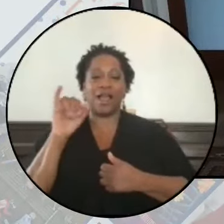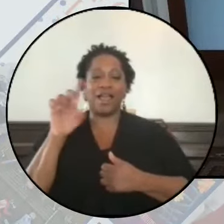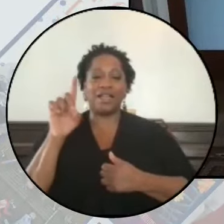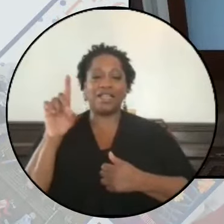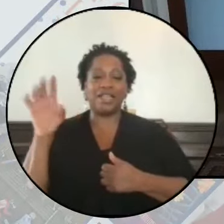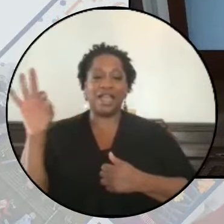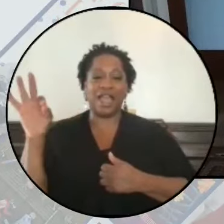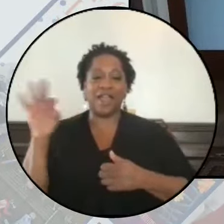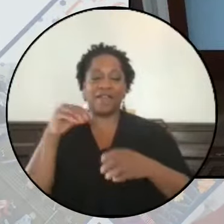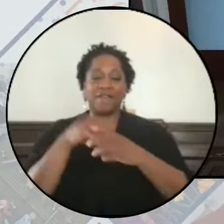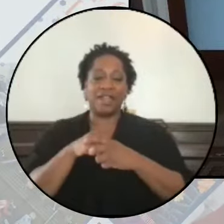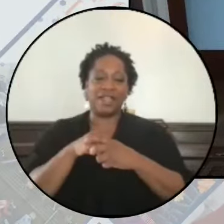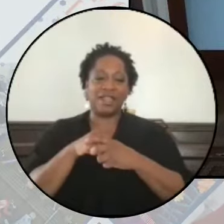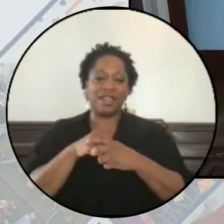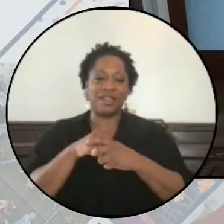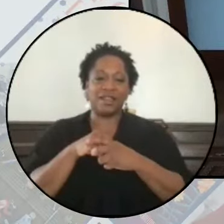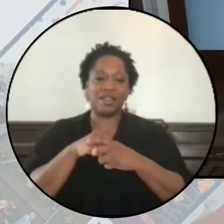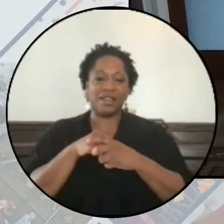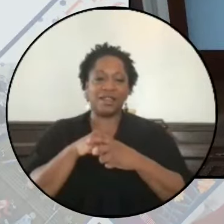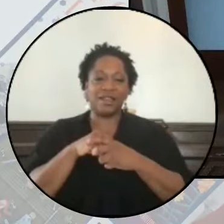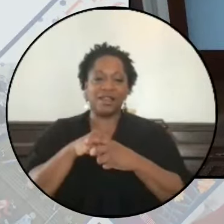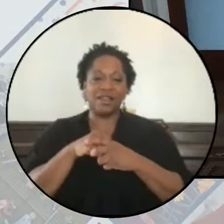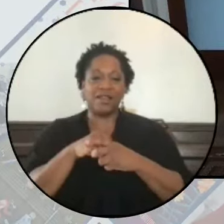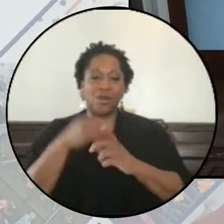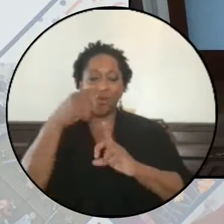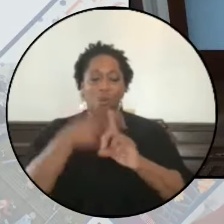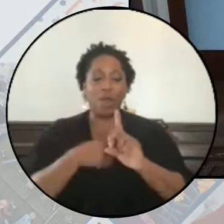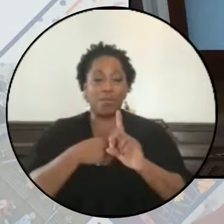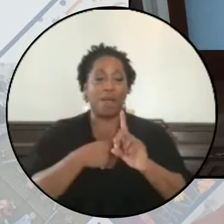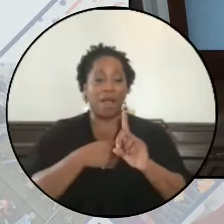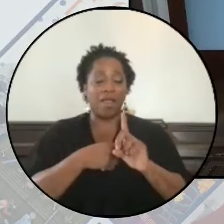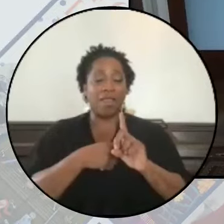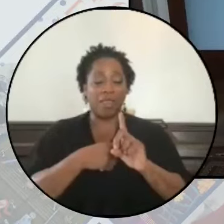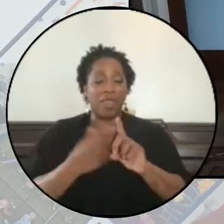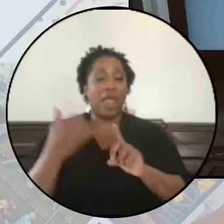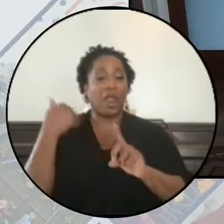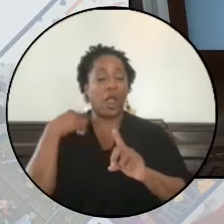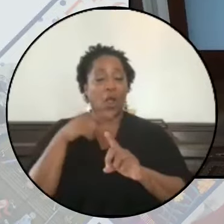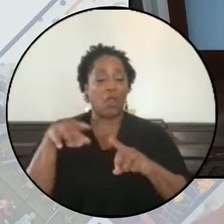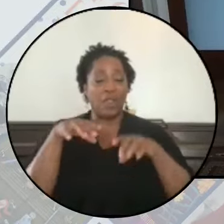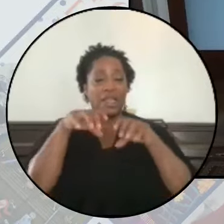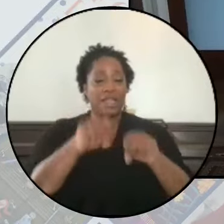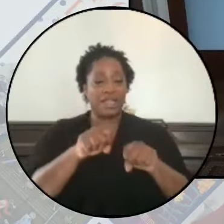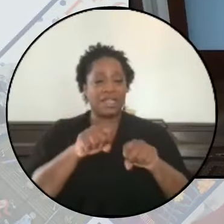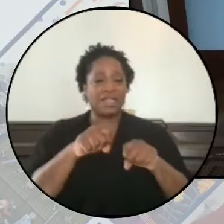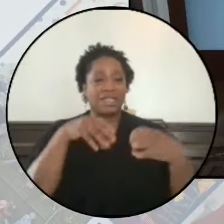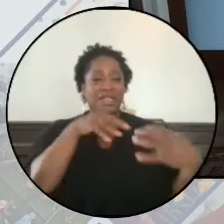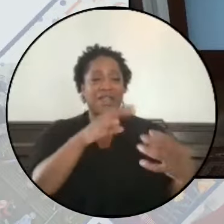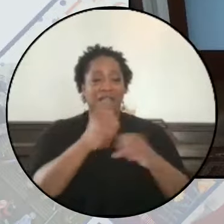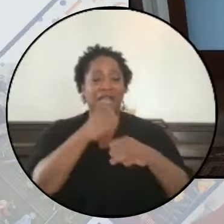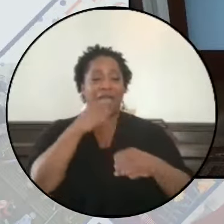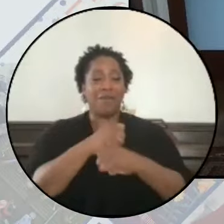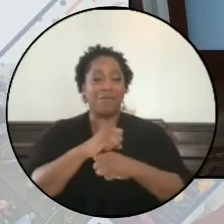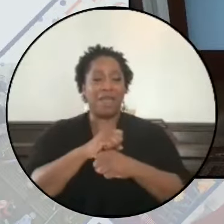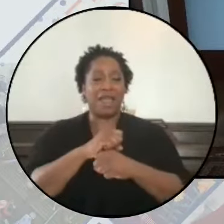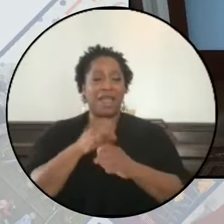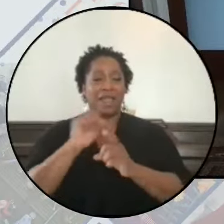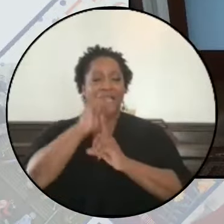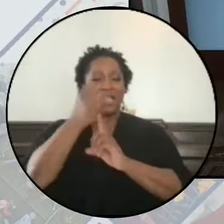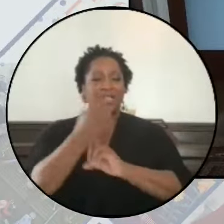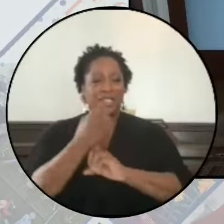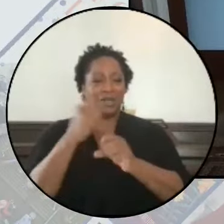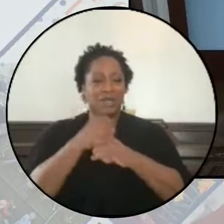than one month, these attacks have created conditions that have rendered